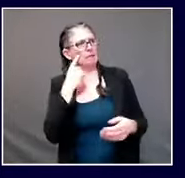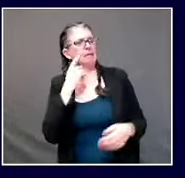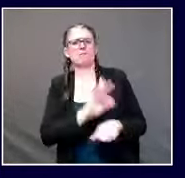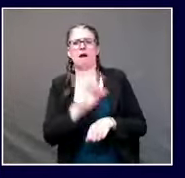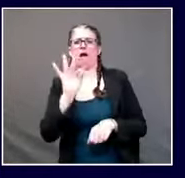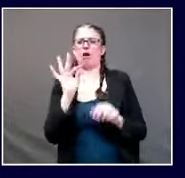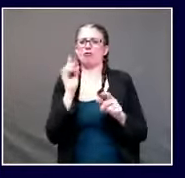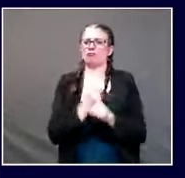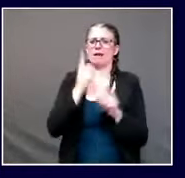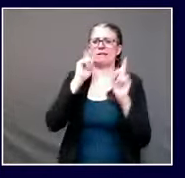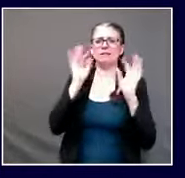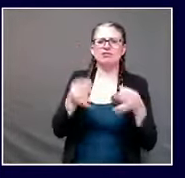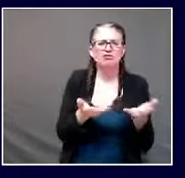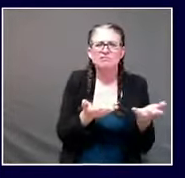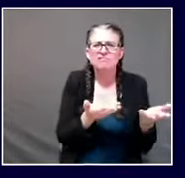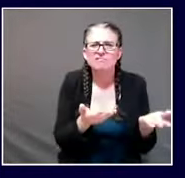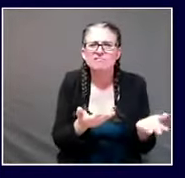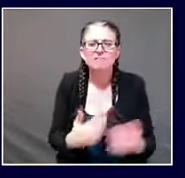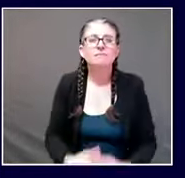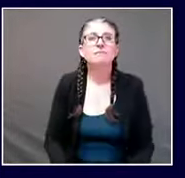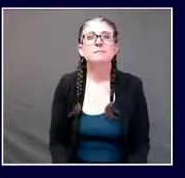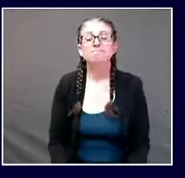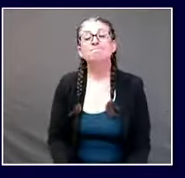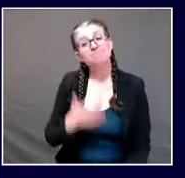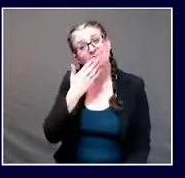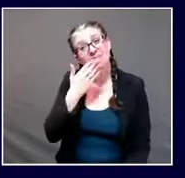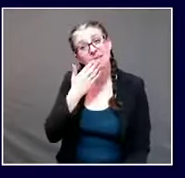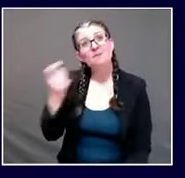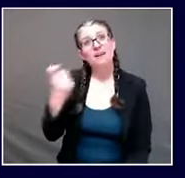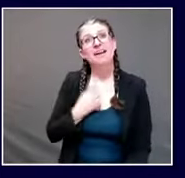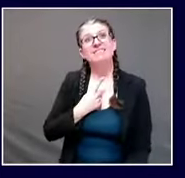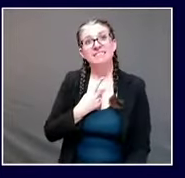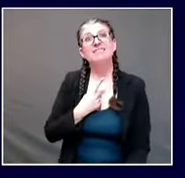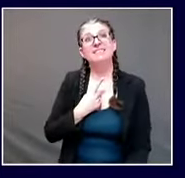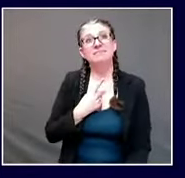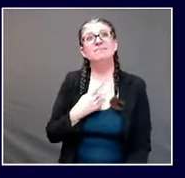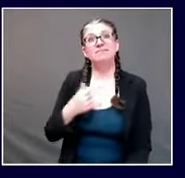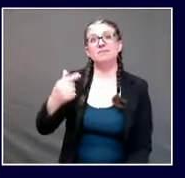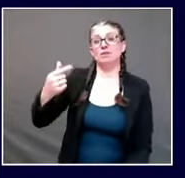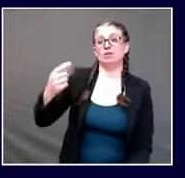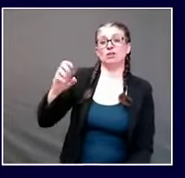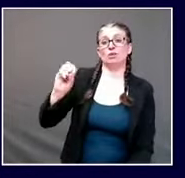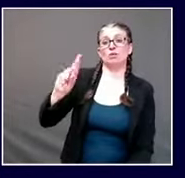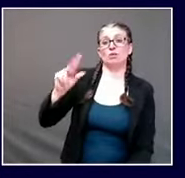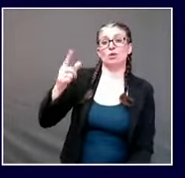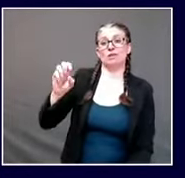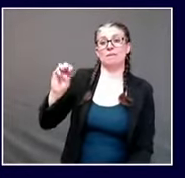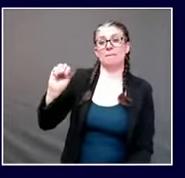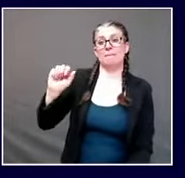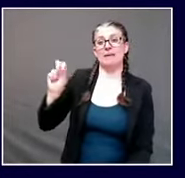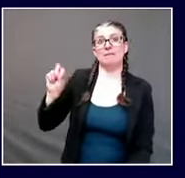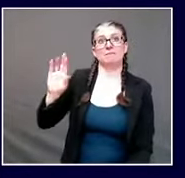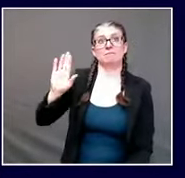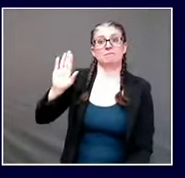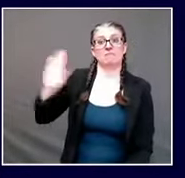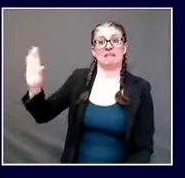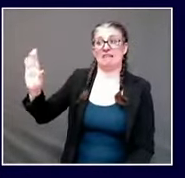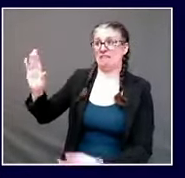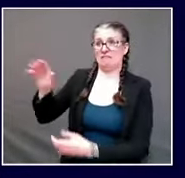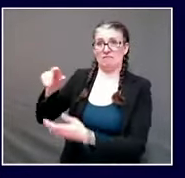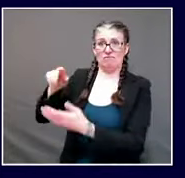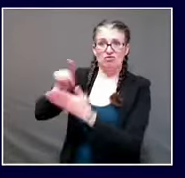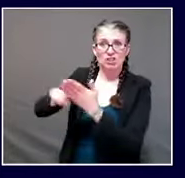mason uh folks and what they've said but i know that here in maine most people eat dinner well before nine o'clock in the evening